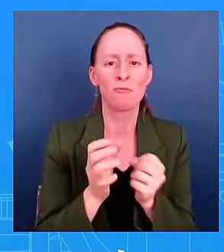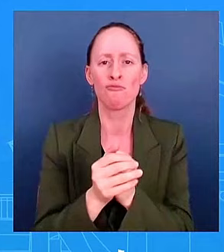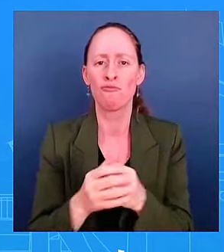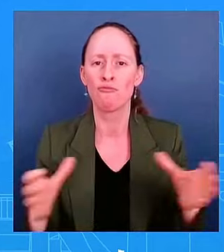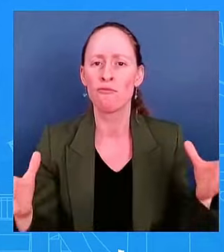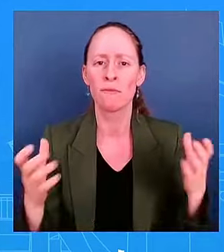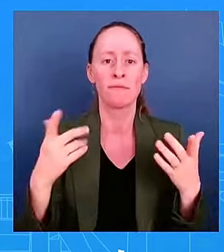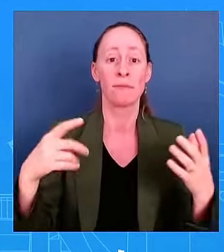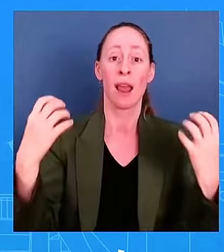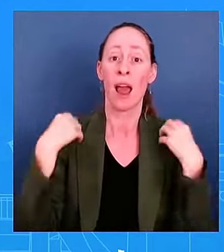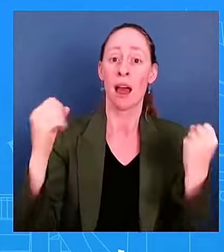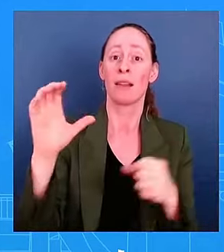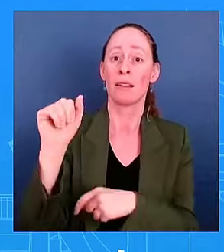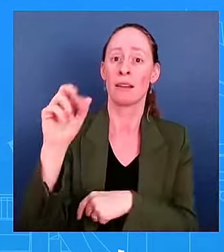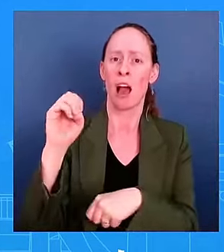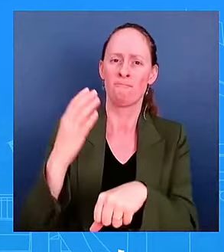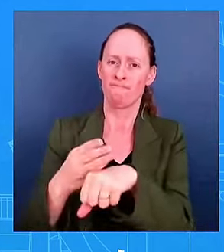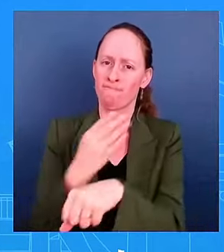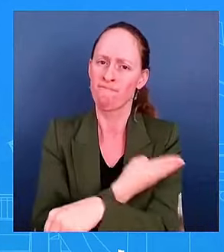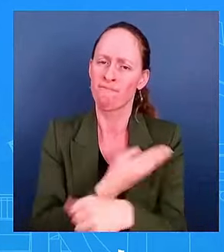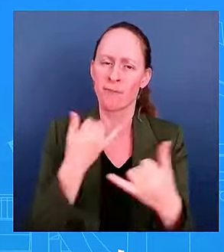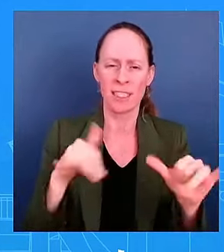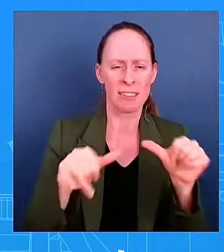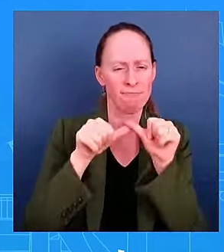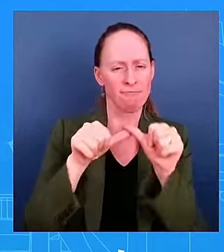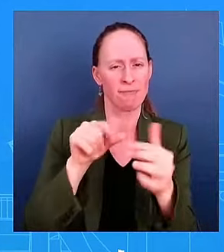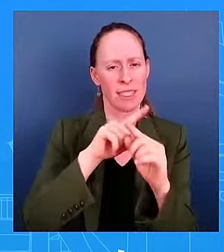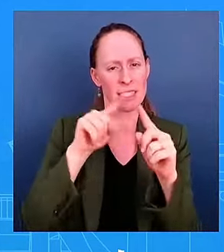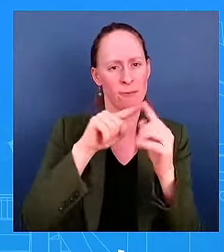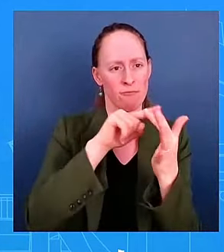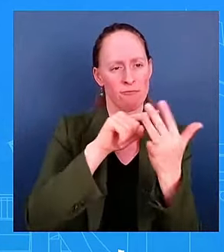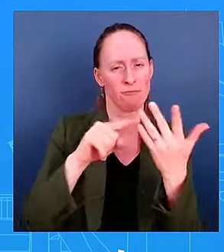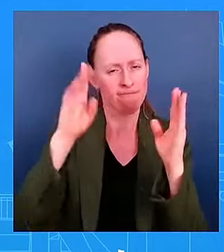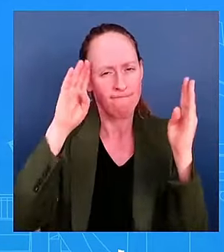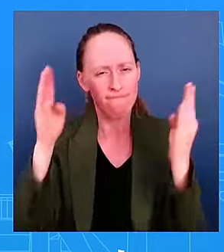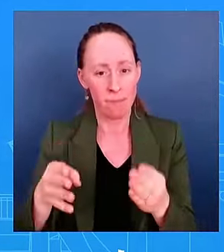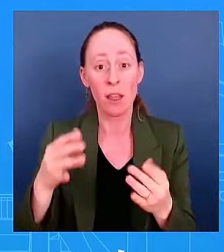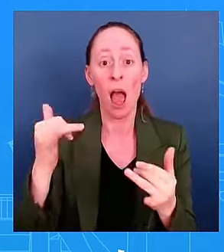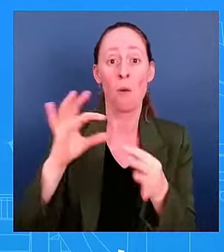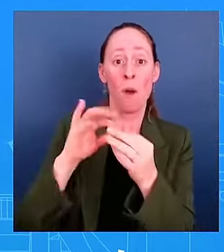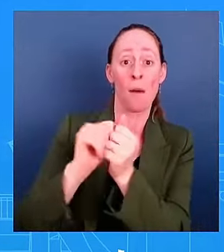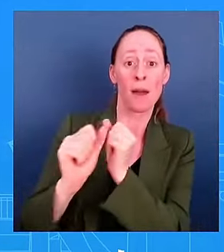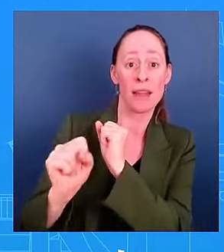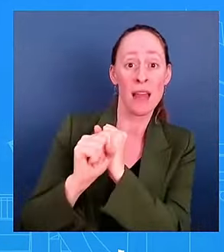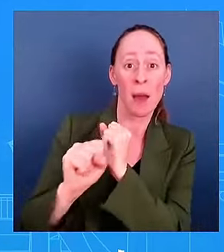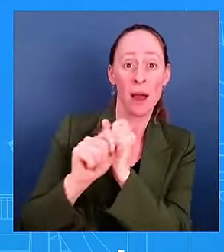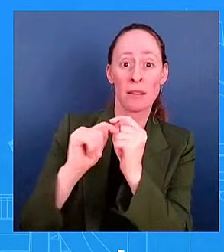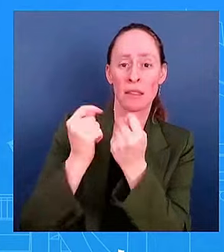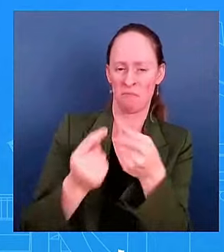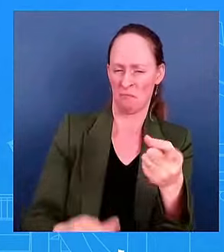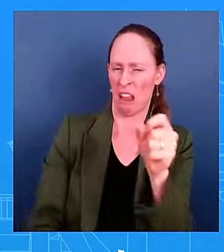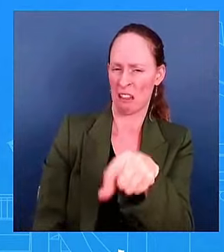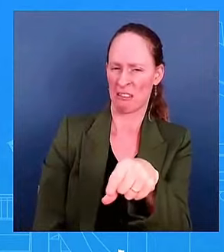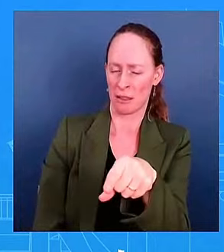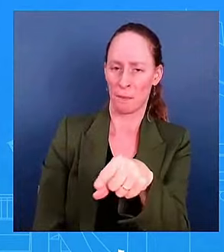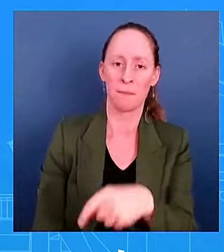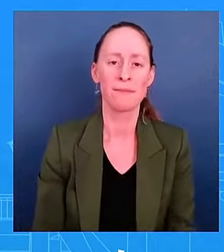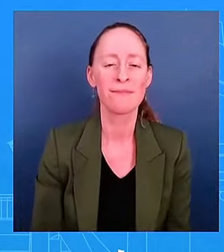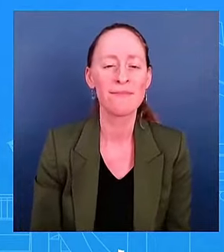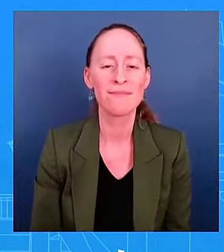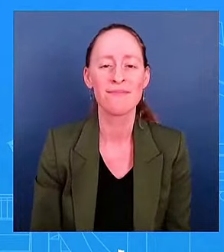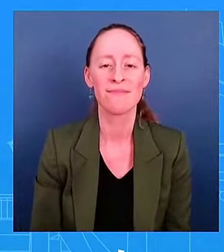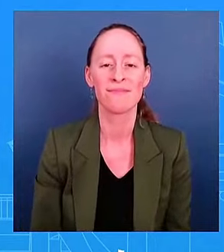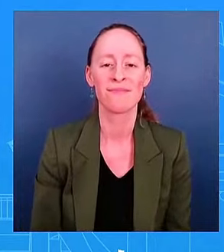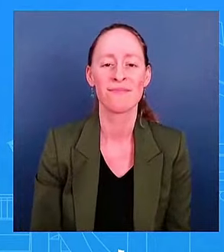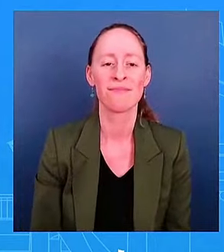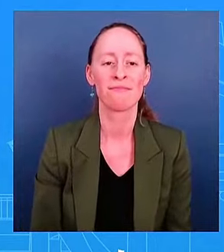is the President's focus. Anything else related to the campaign, I would refer you to the campaign to speak to that directly as it relates to data. that